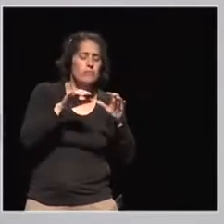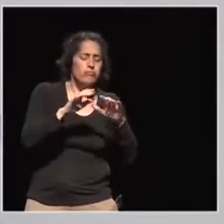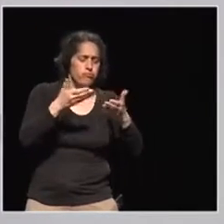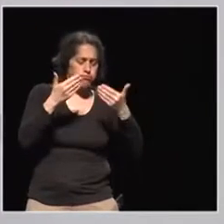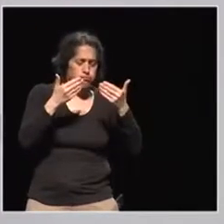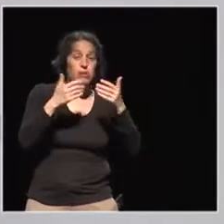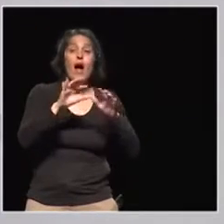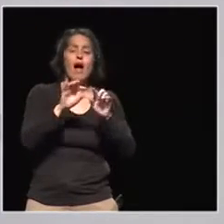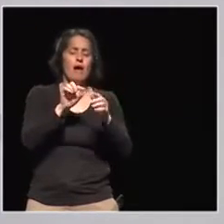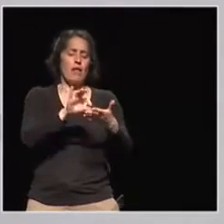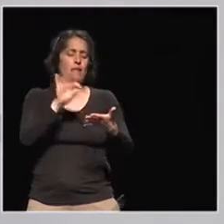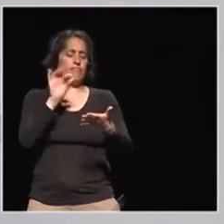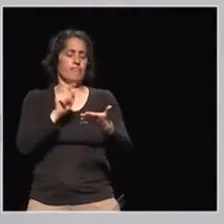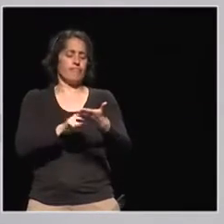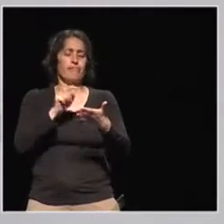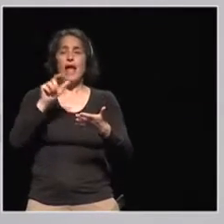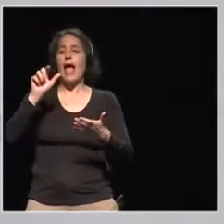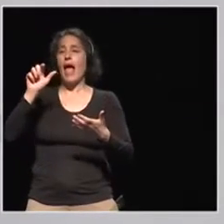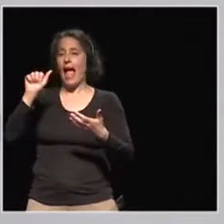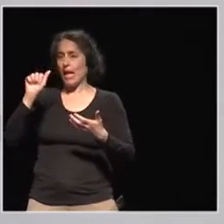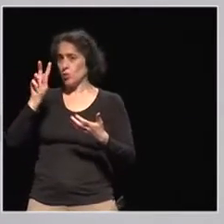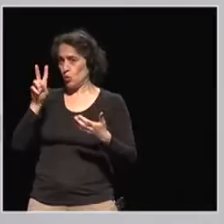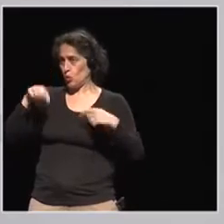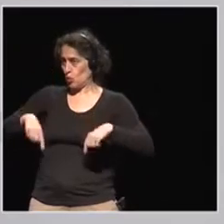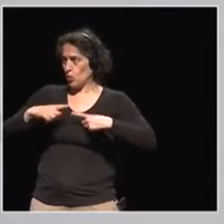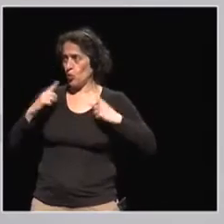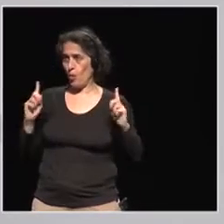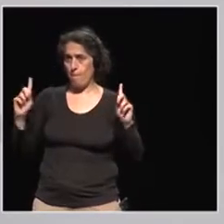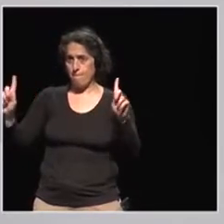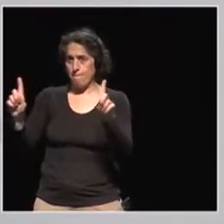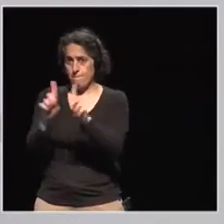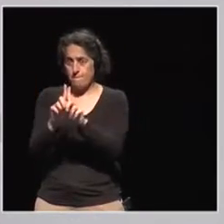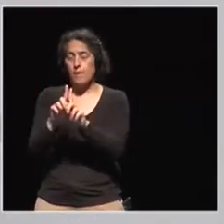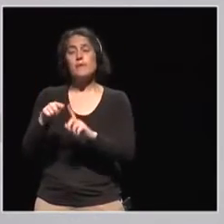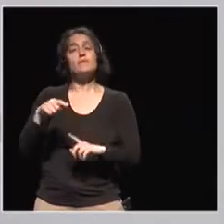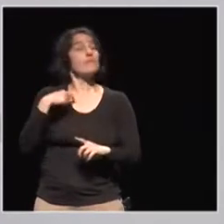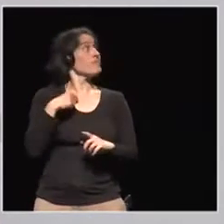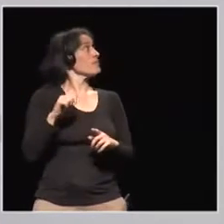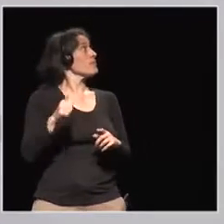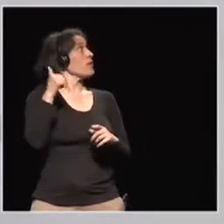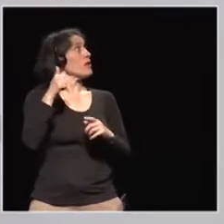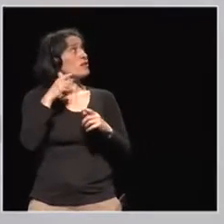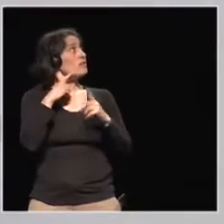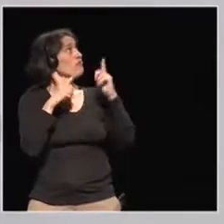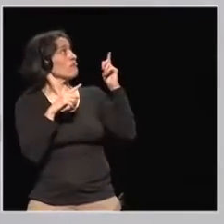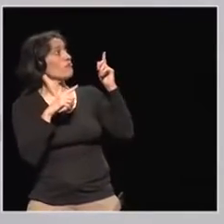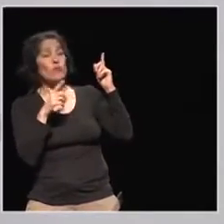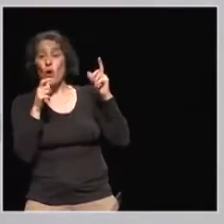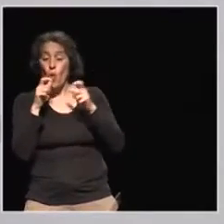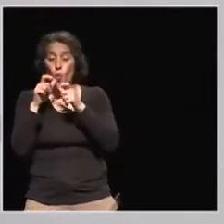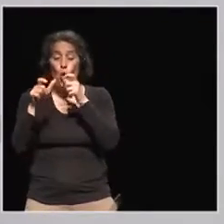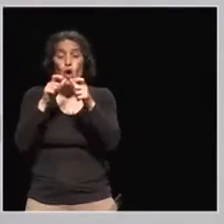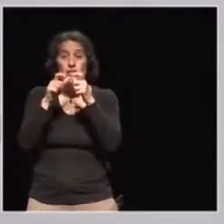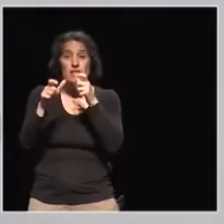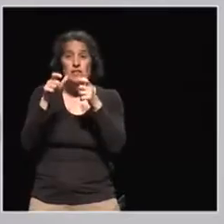answer the following questions. Which words do you associate with global citizenship? We just ask you, of course, to type